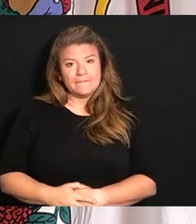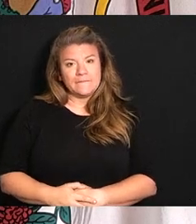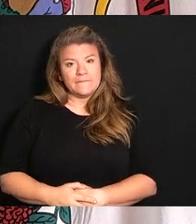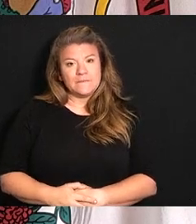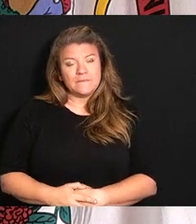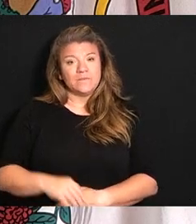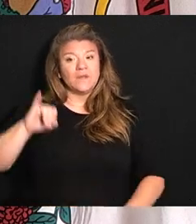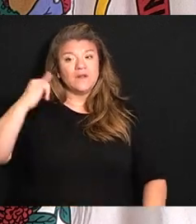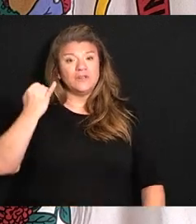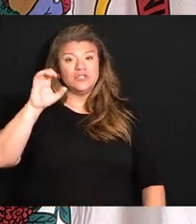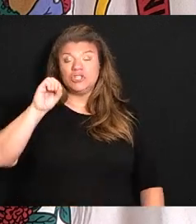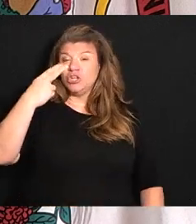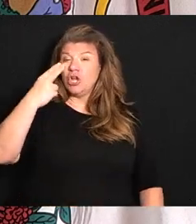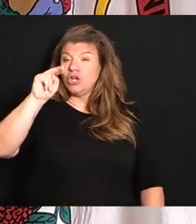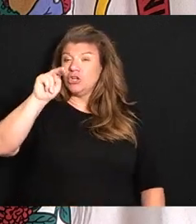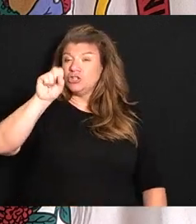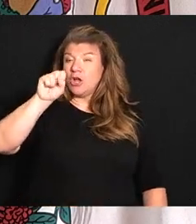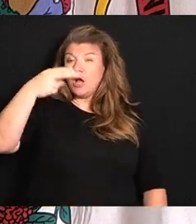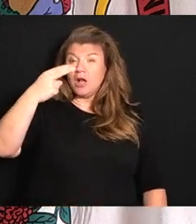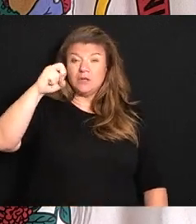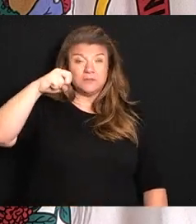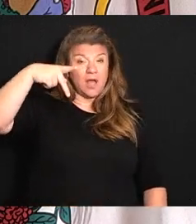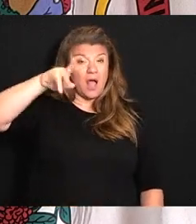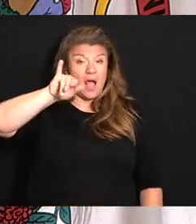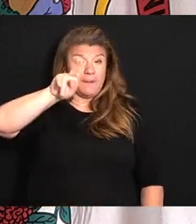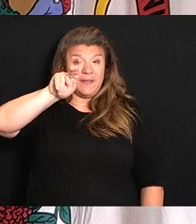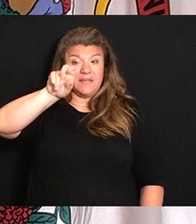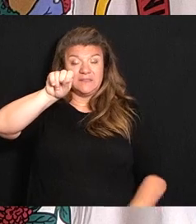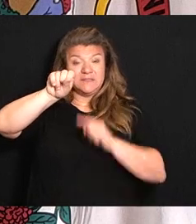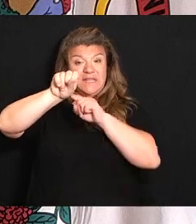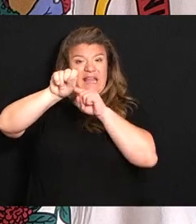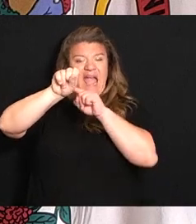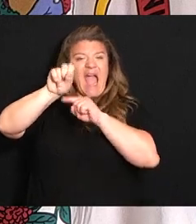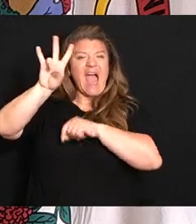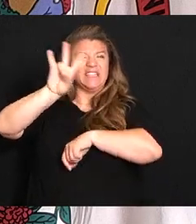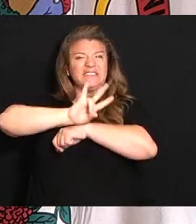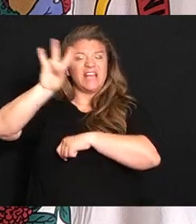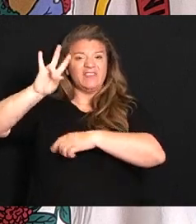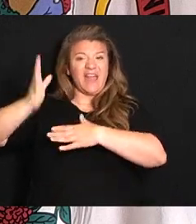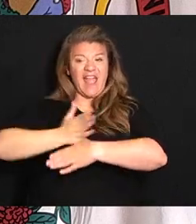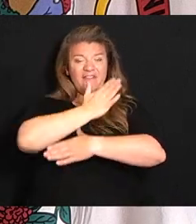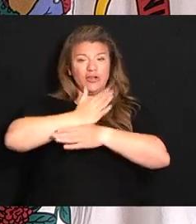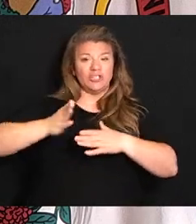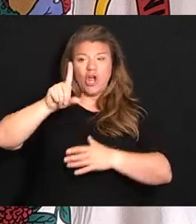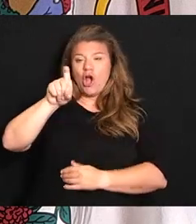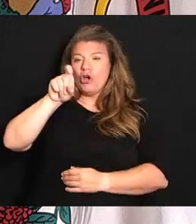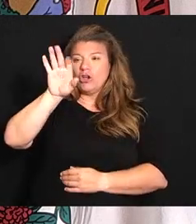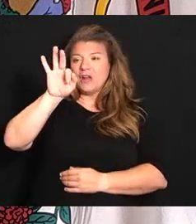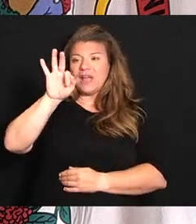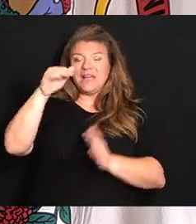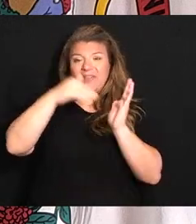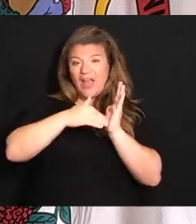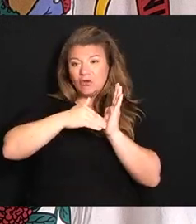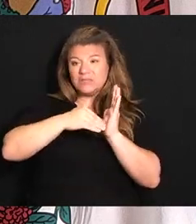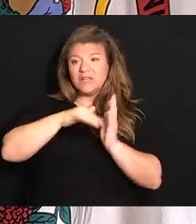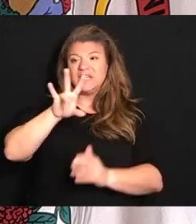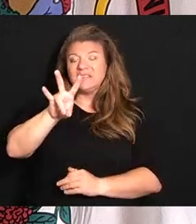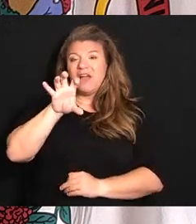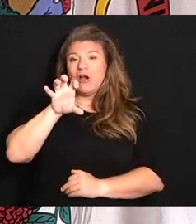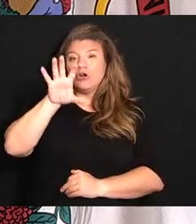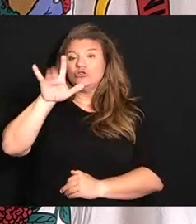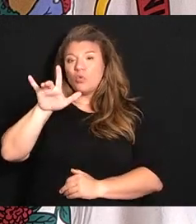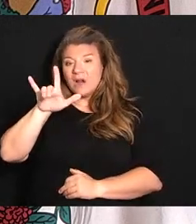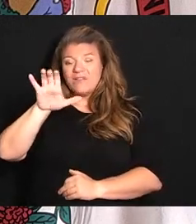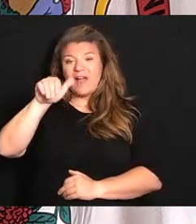Johns Hopkins just, you know, showed a seven-day average of 119,725